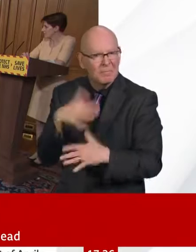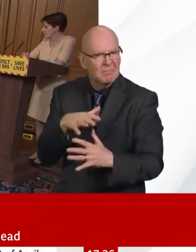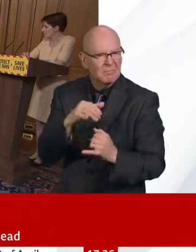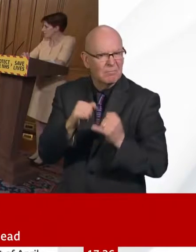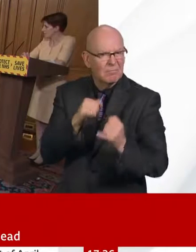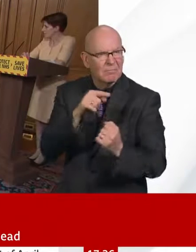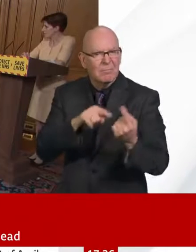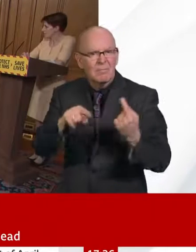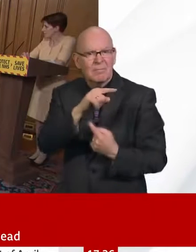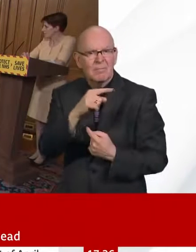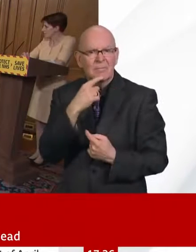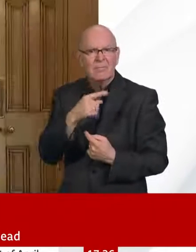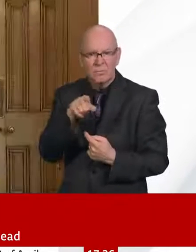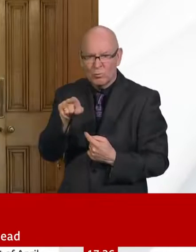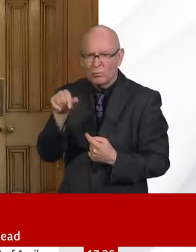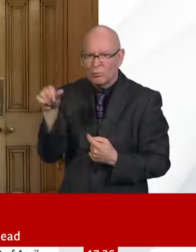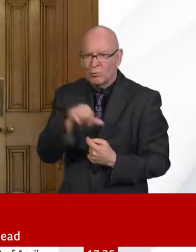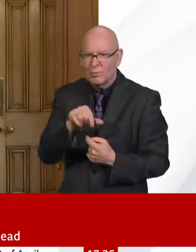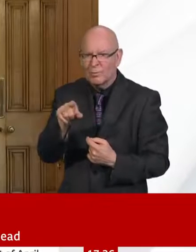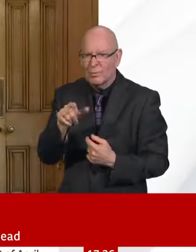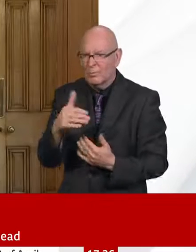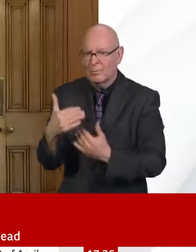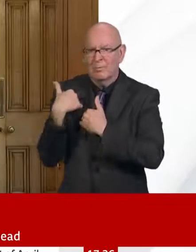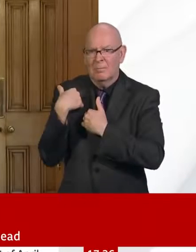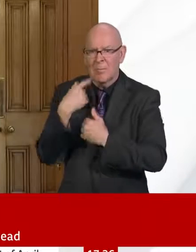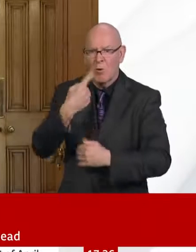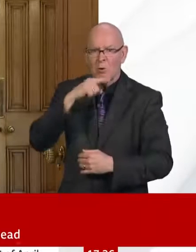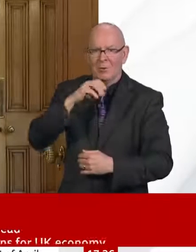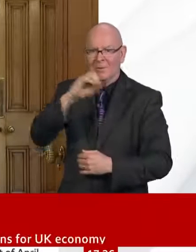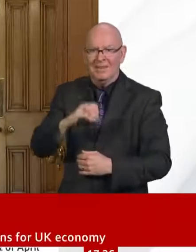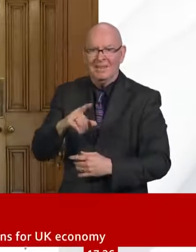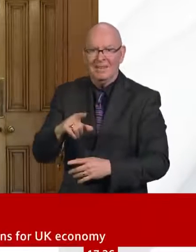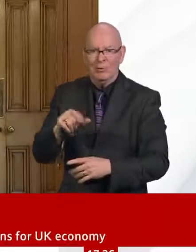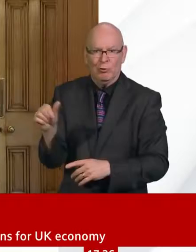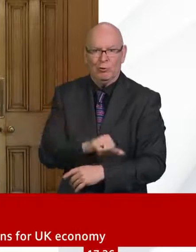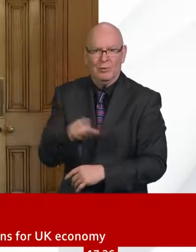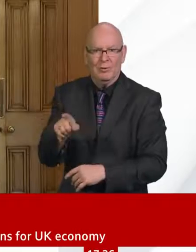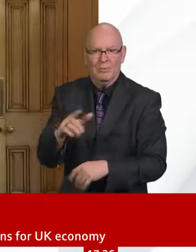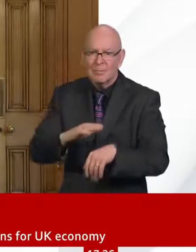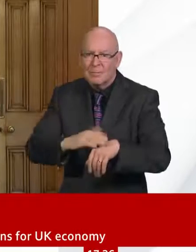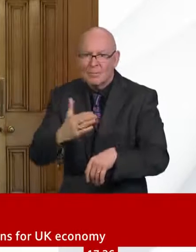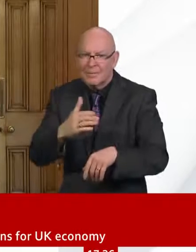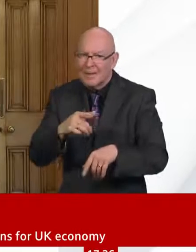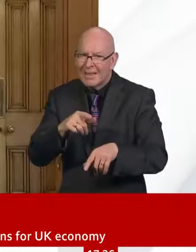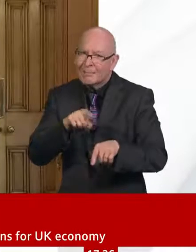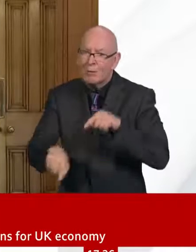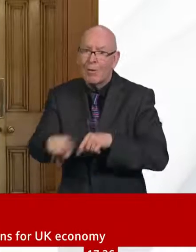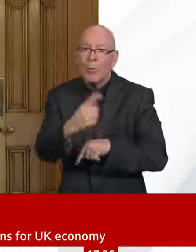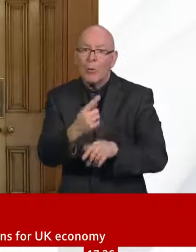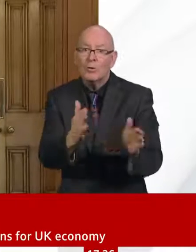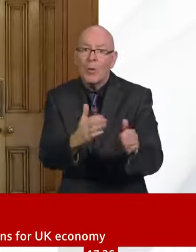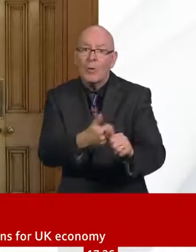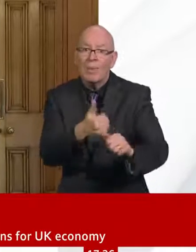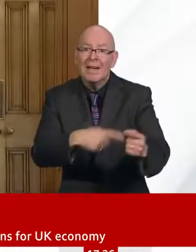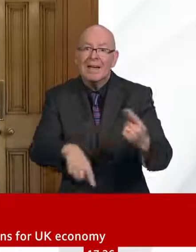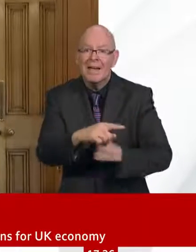has said today you should do that. Will you think about doing it? Yeah, I, you know, when they, people say, you know, I should take 100% of the risk. It's not really